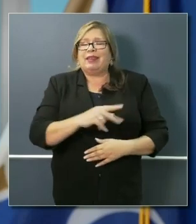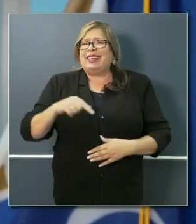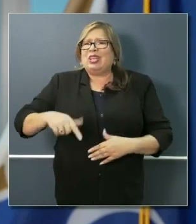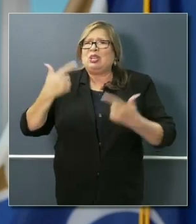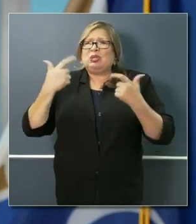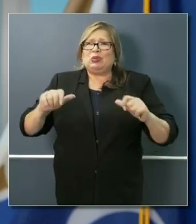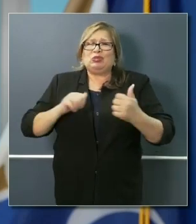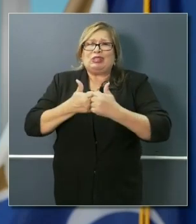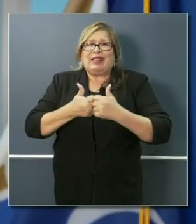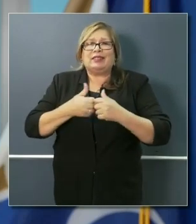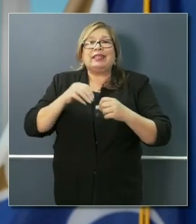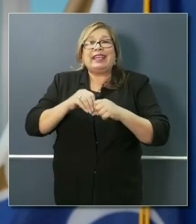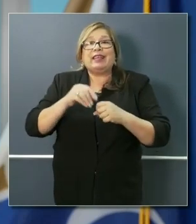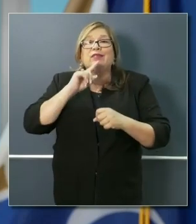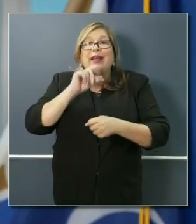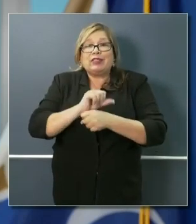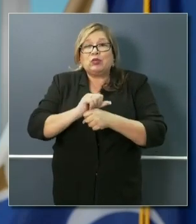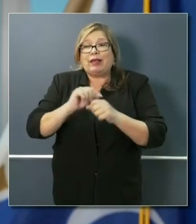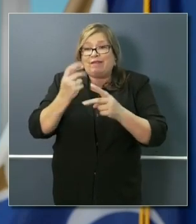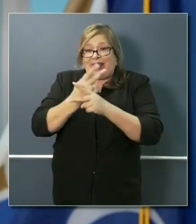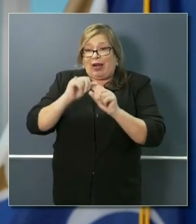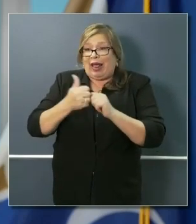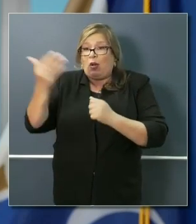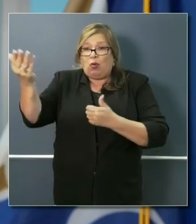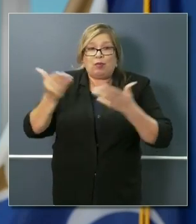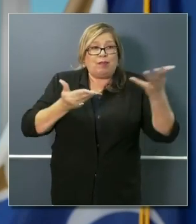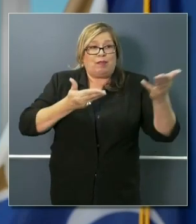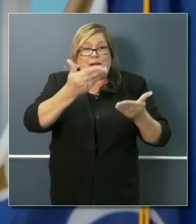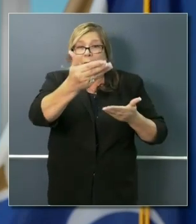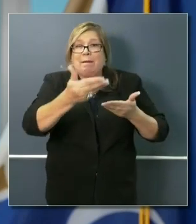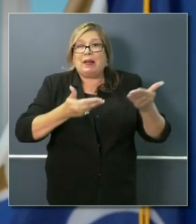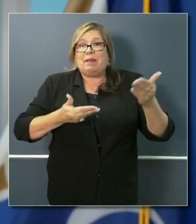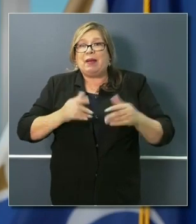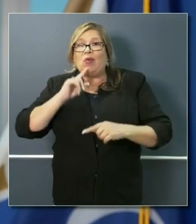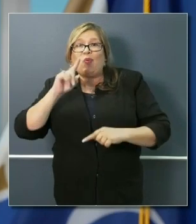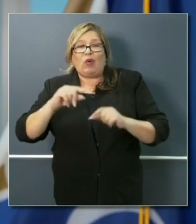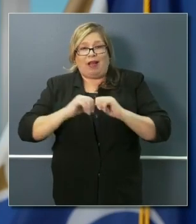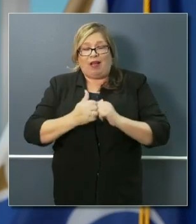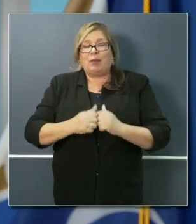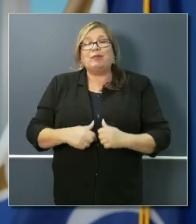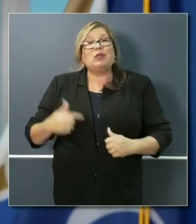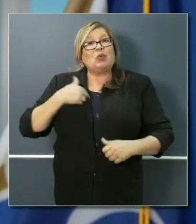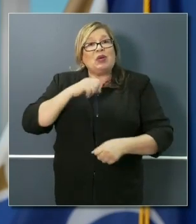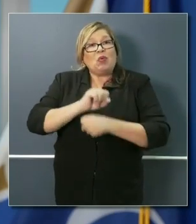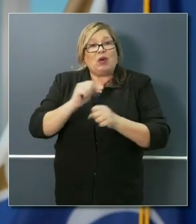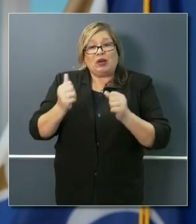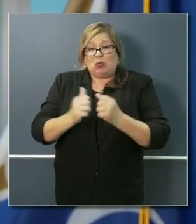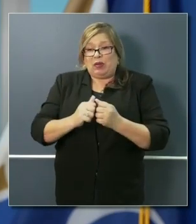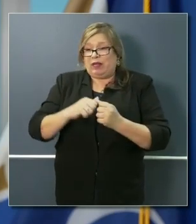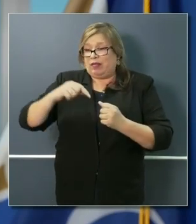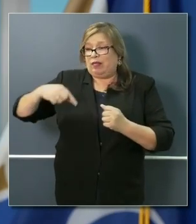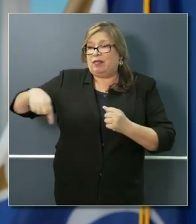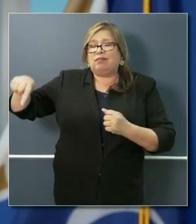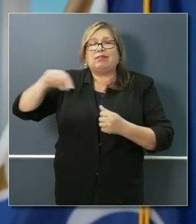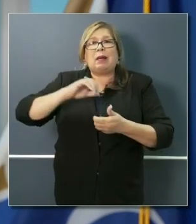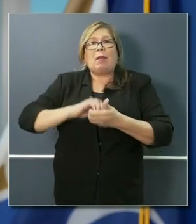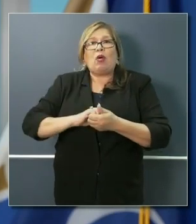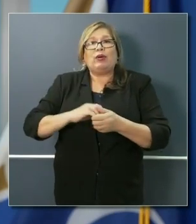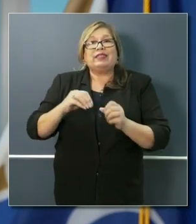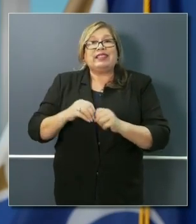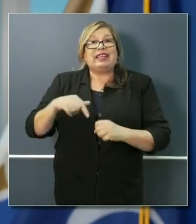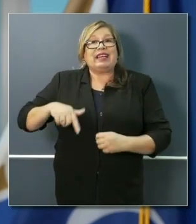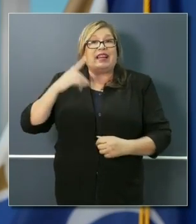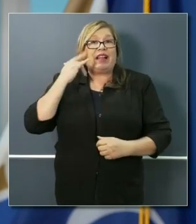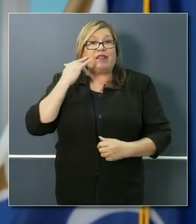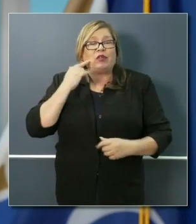operation. And in addition to that, we're working domestically with partners within the state of California to begin to repurpose their facilities.